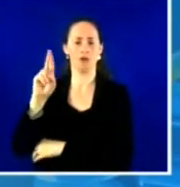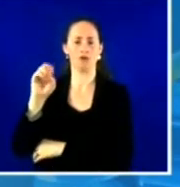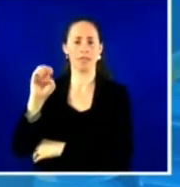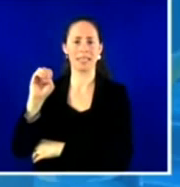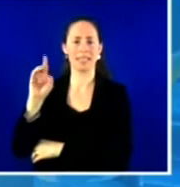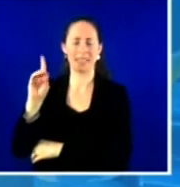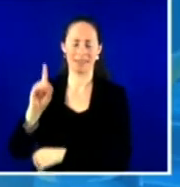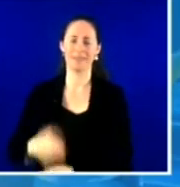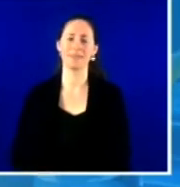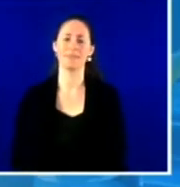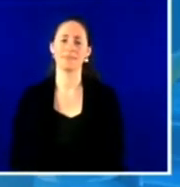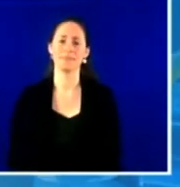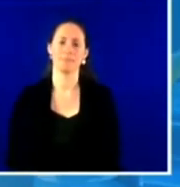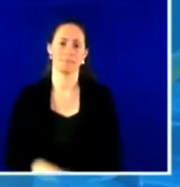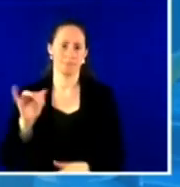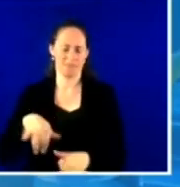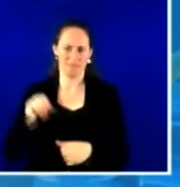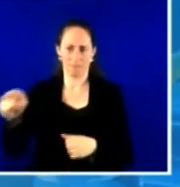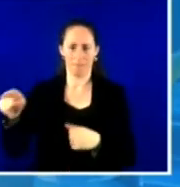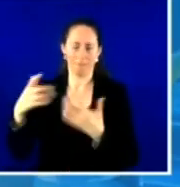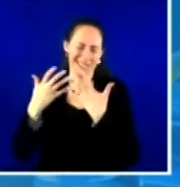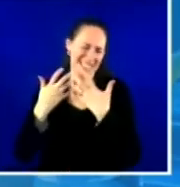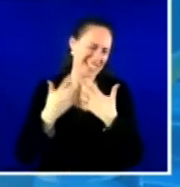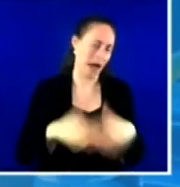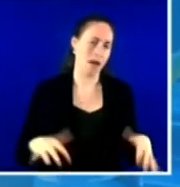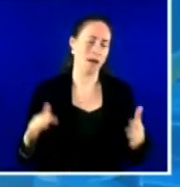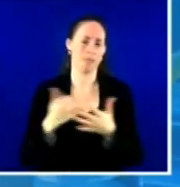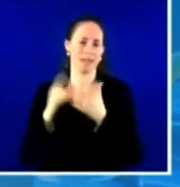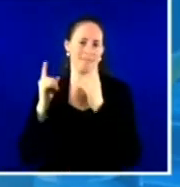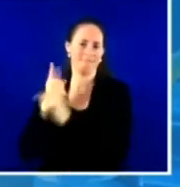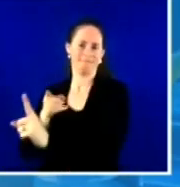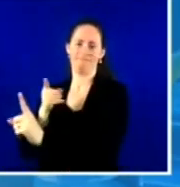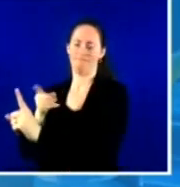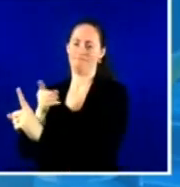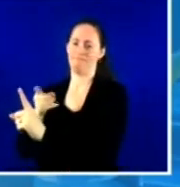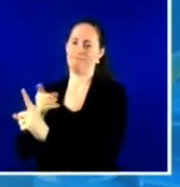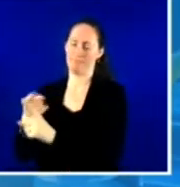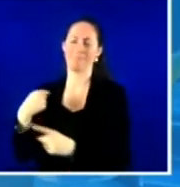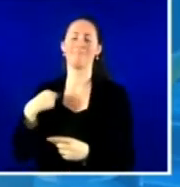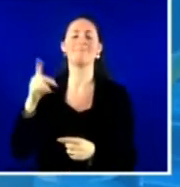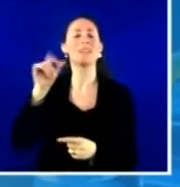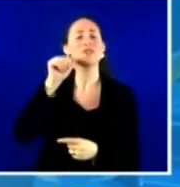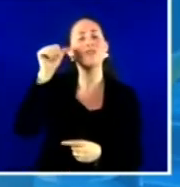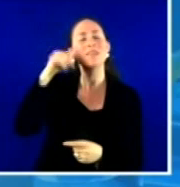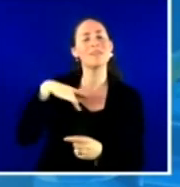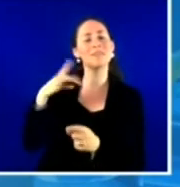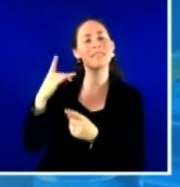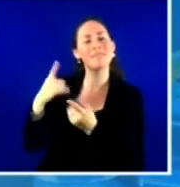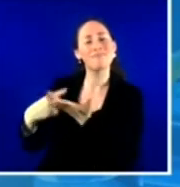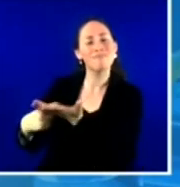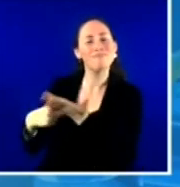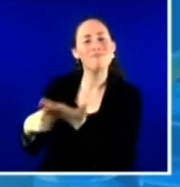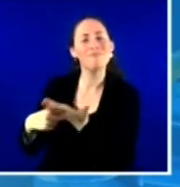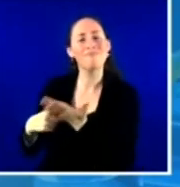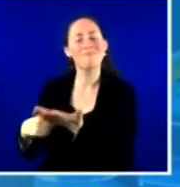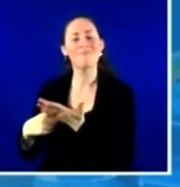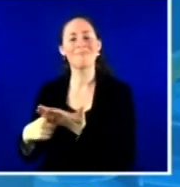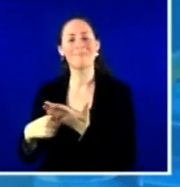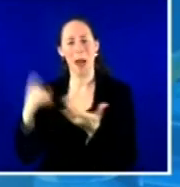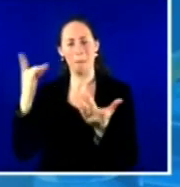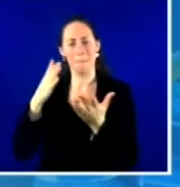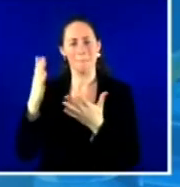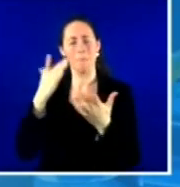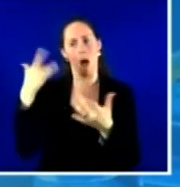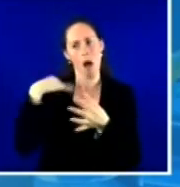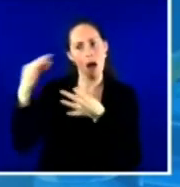community. But when I spoke with her yesterday before, when I was planning to be here today, I said, what's your secret